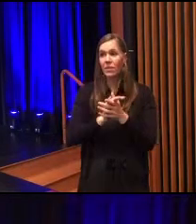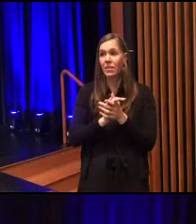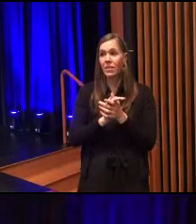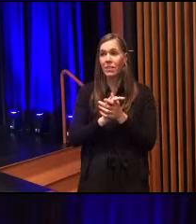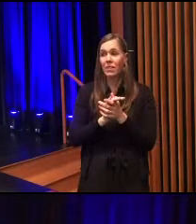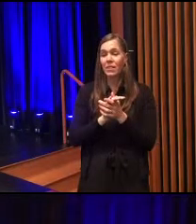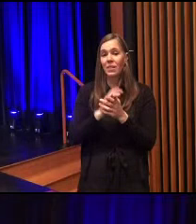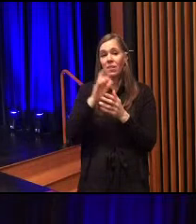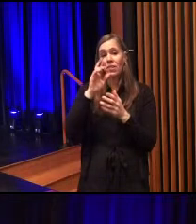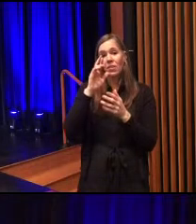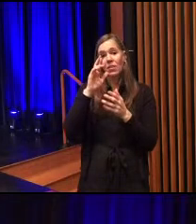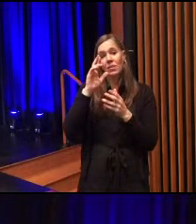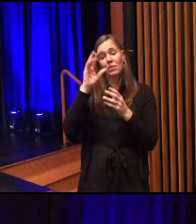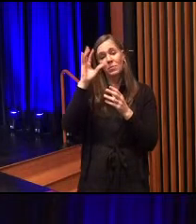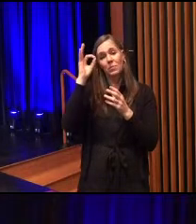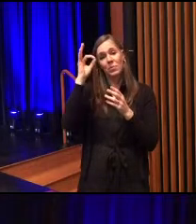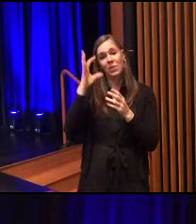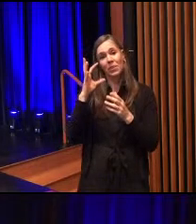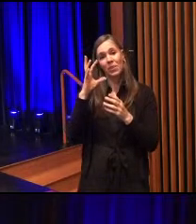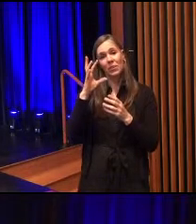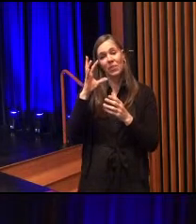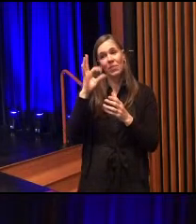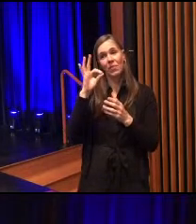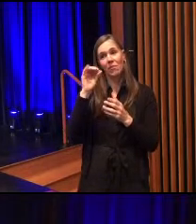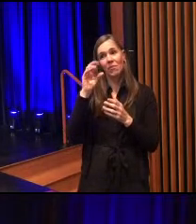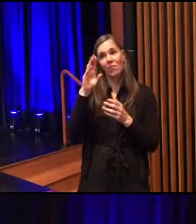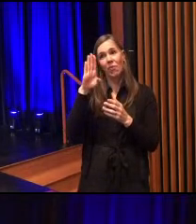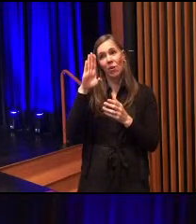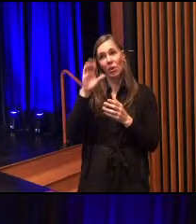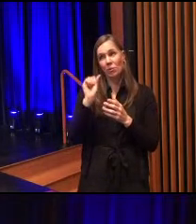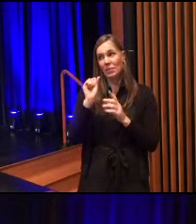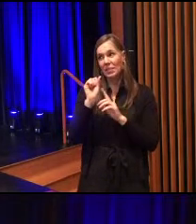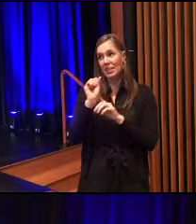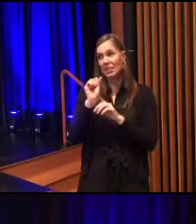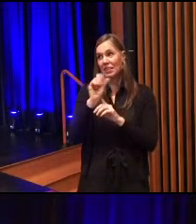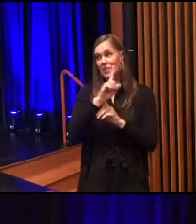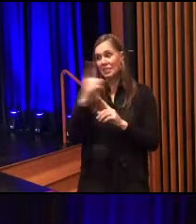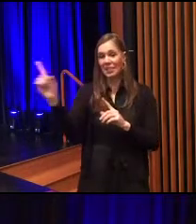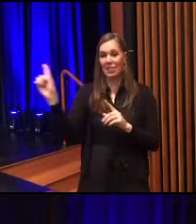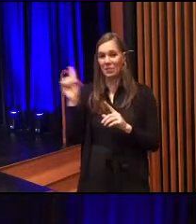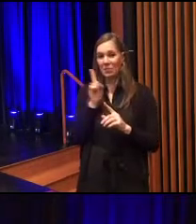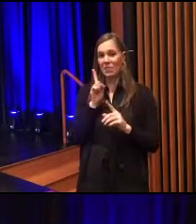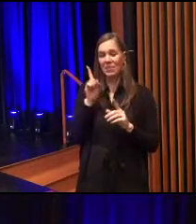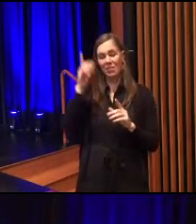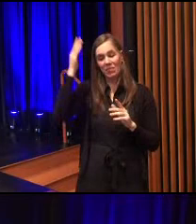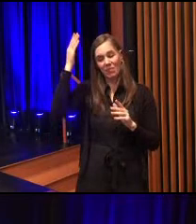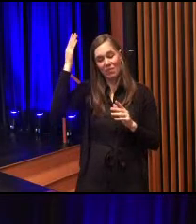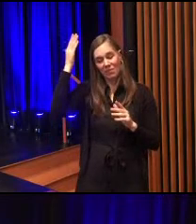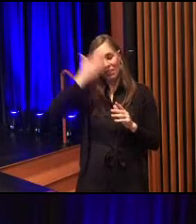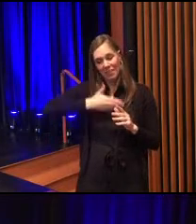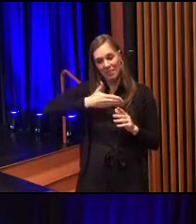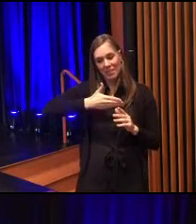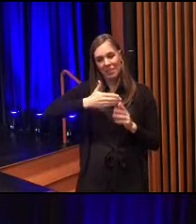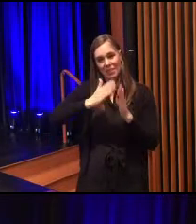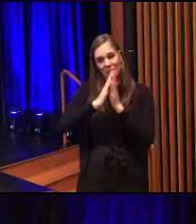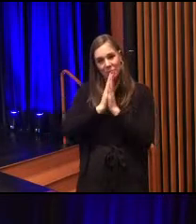Reverend Roland Forbes to the podium to send us to go in peace. Thank you.